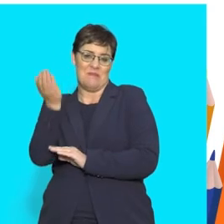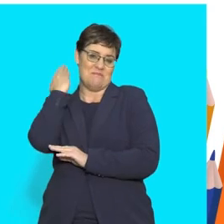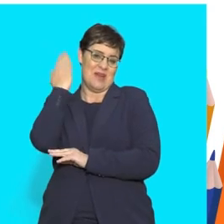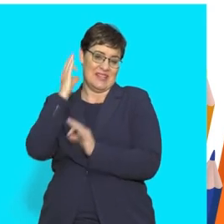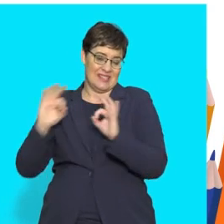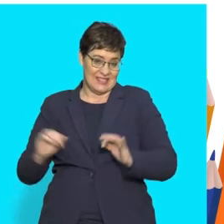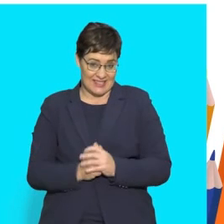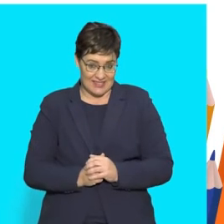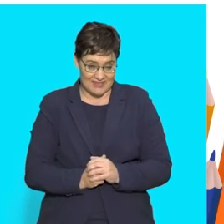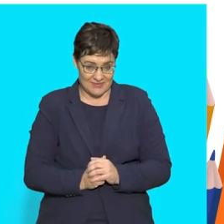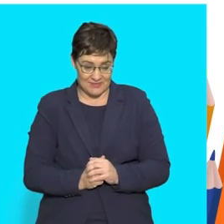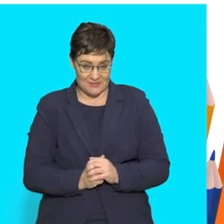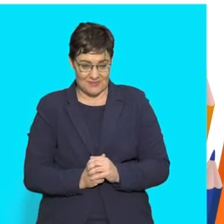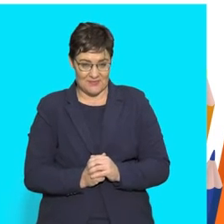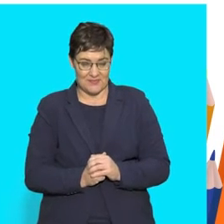17.